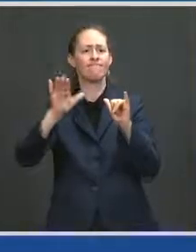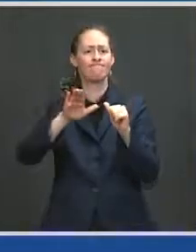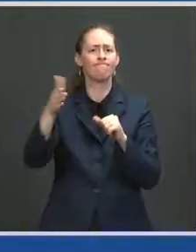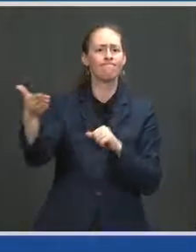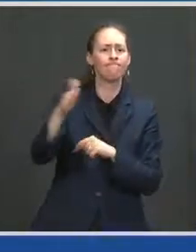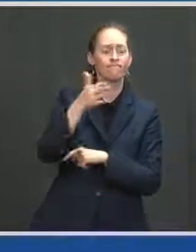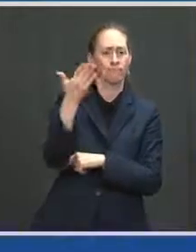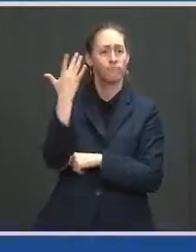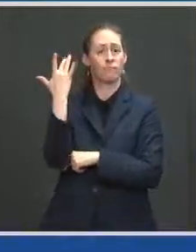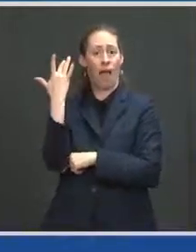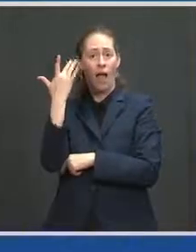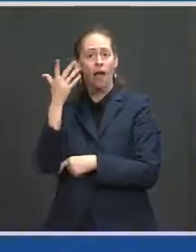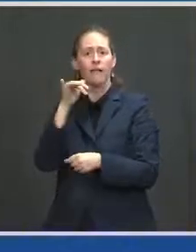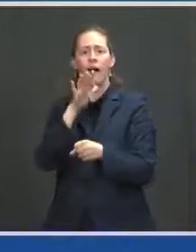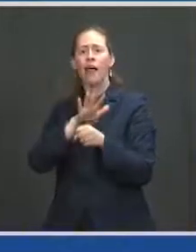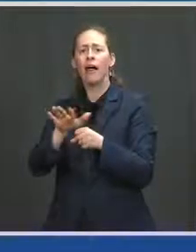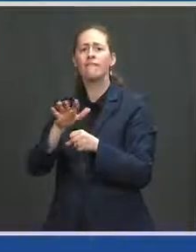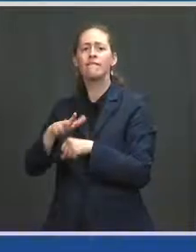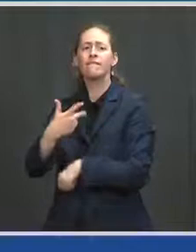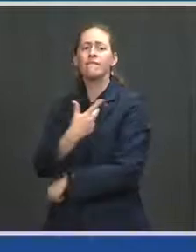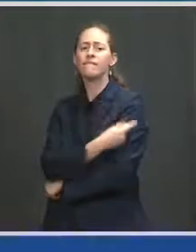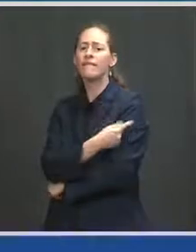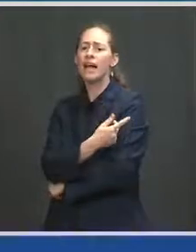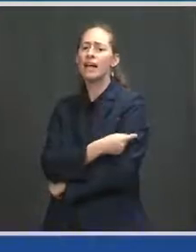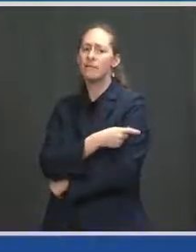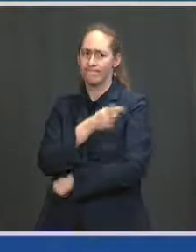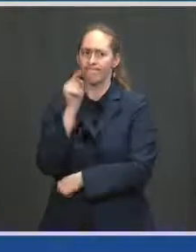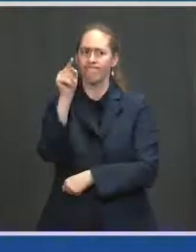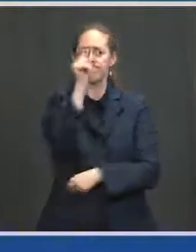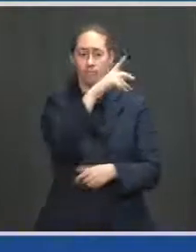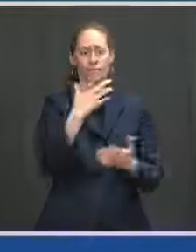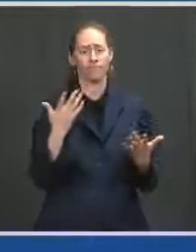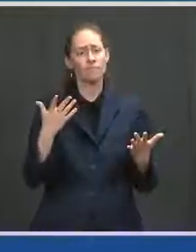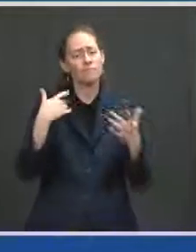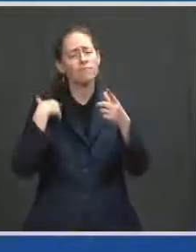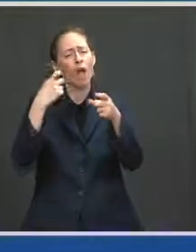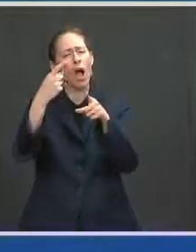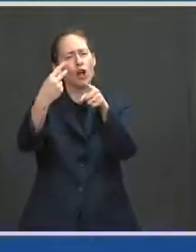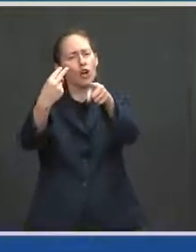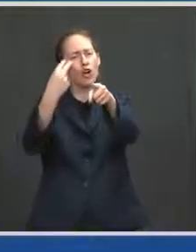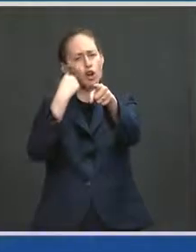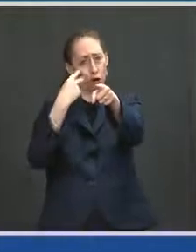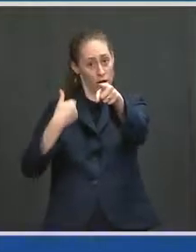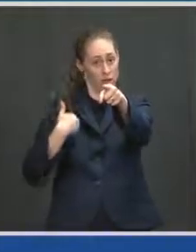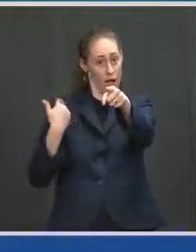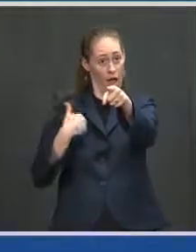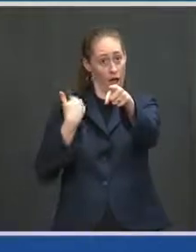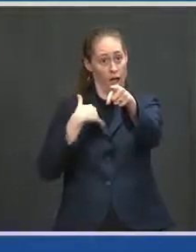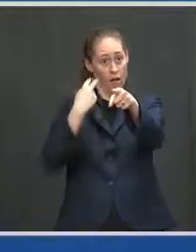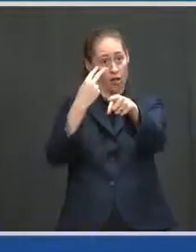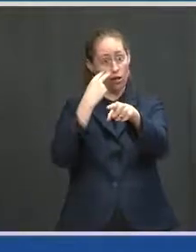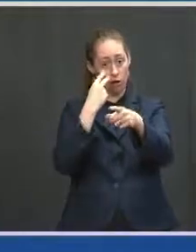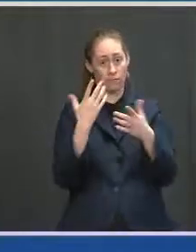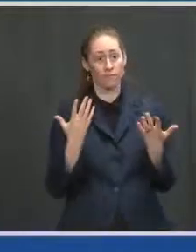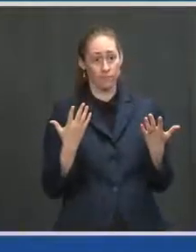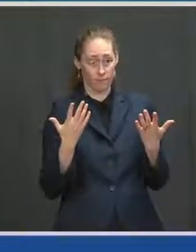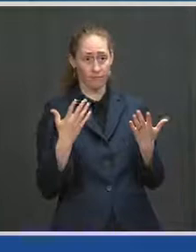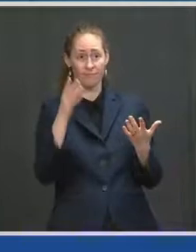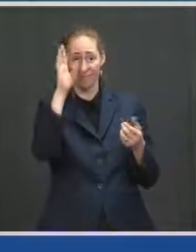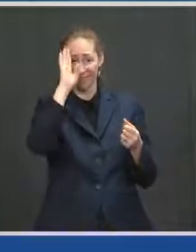doesn't affect you, listen up, please. This virus, even a mild case, can be with you for months.